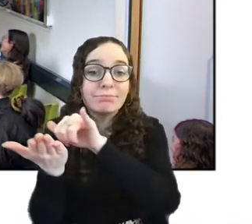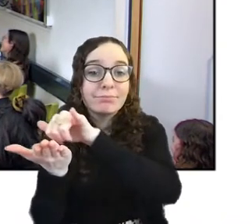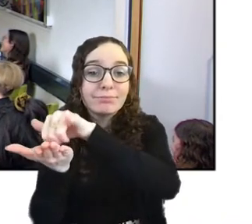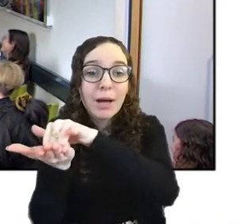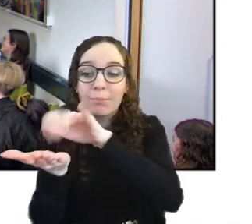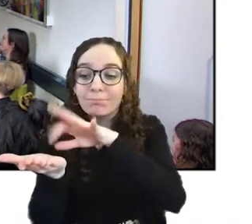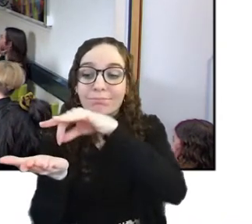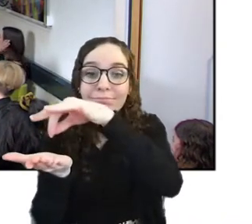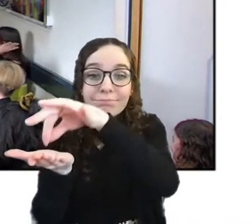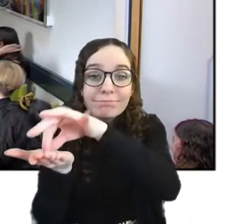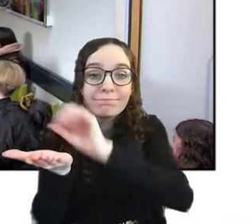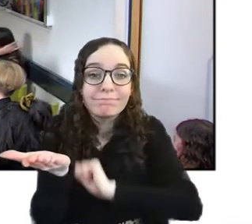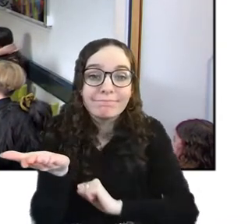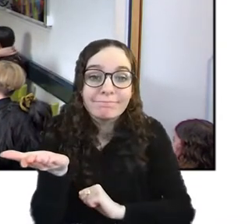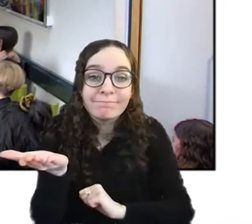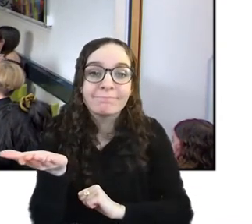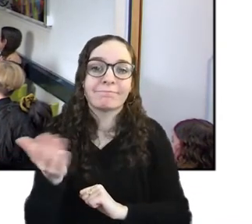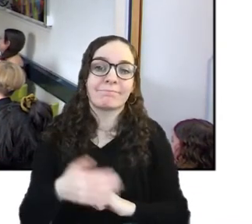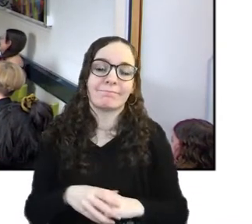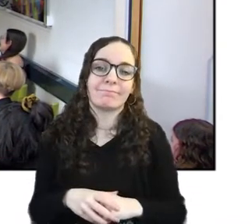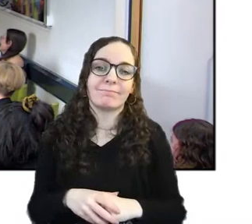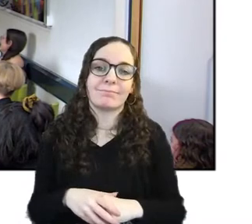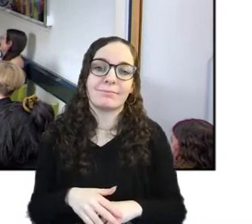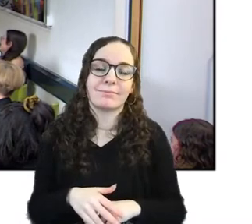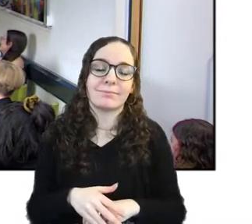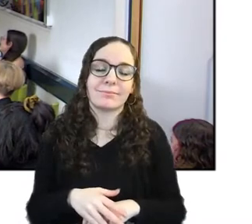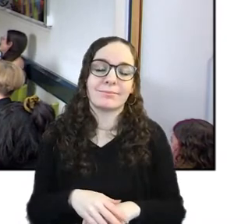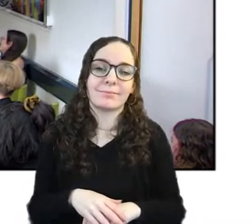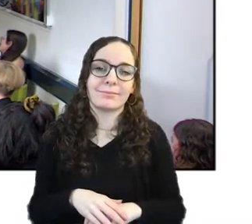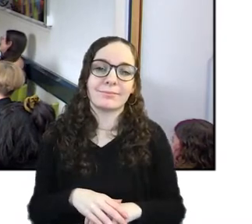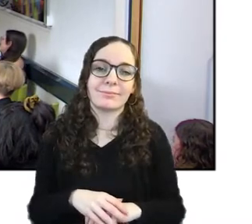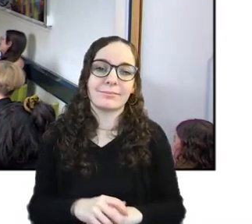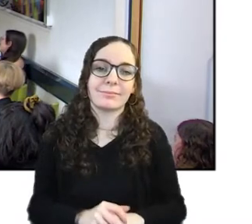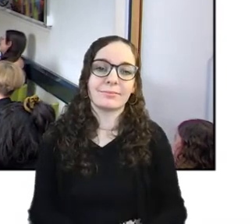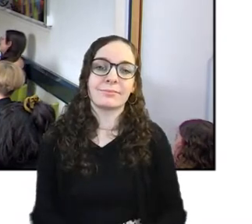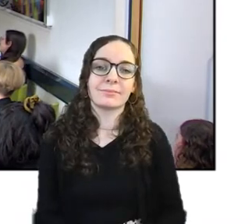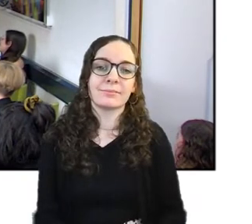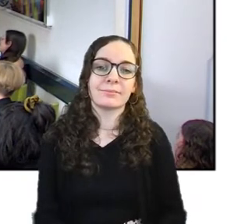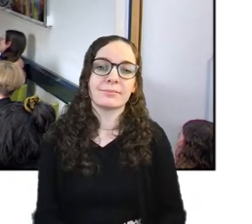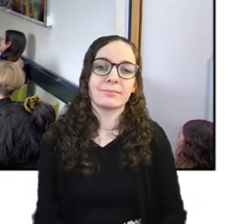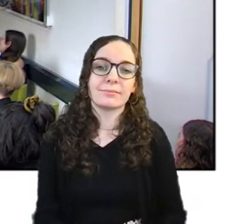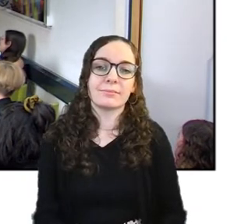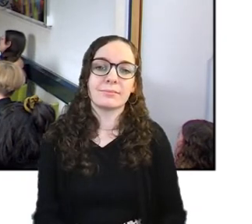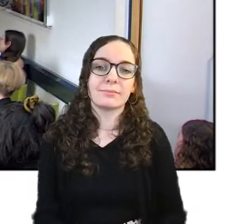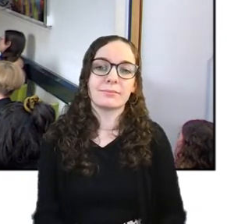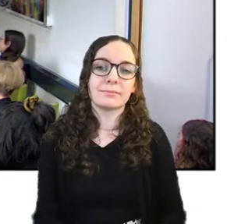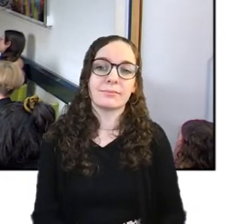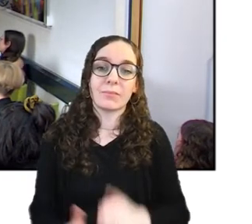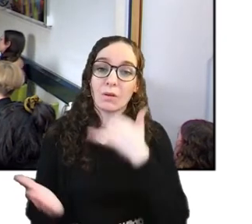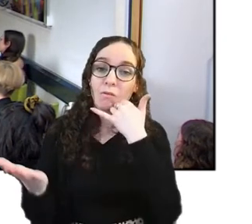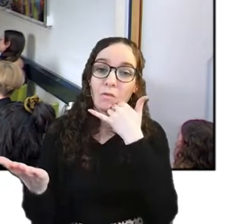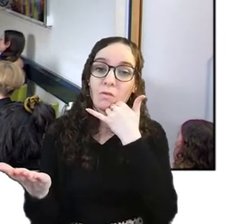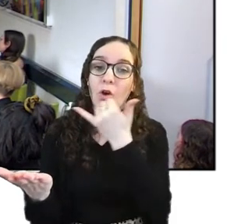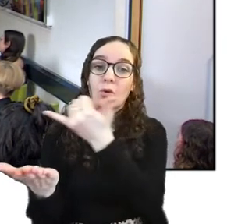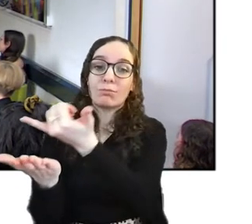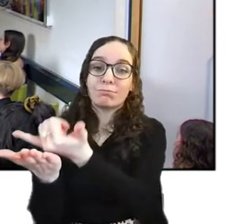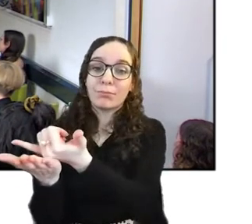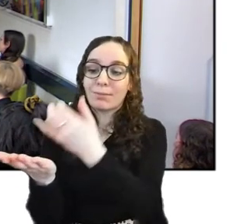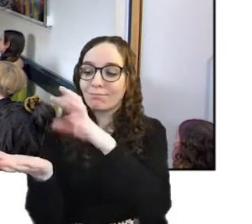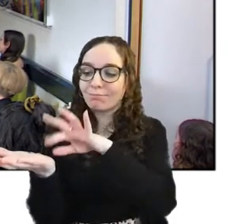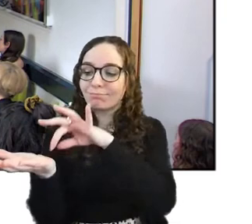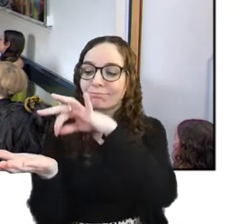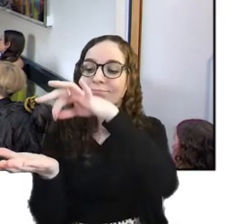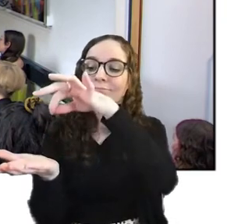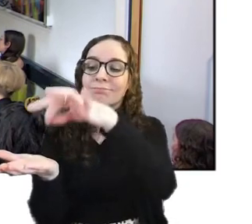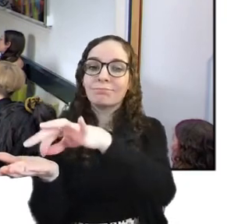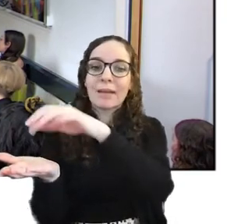it's got like a little um yeah you put it to bed and it like cleans cleans the screen